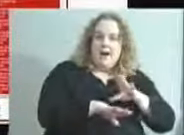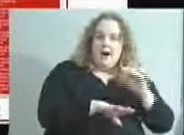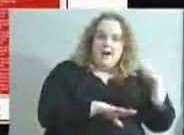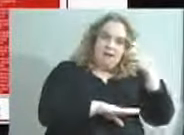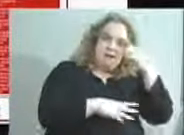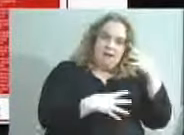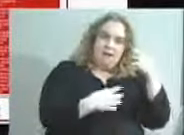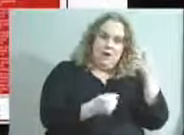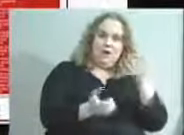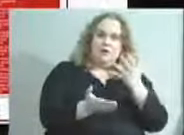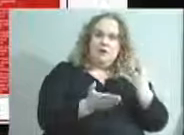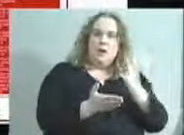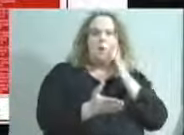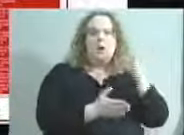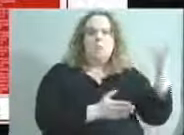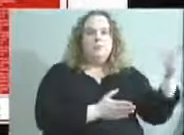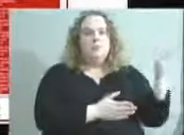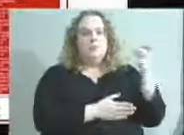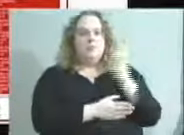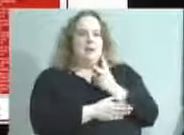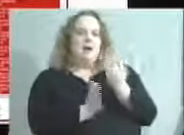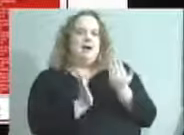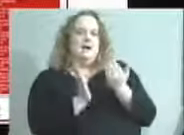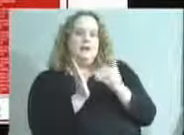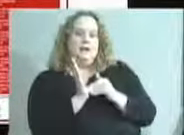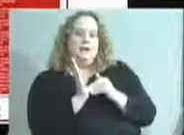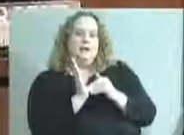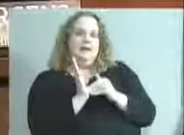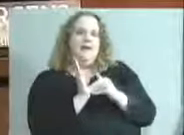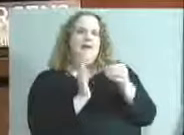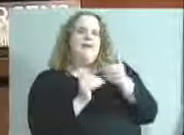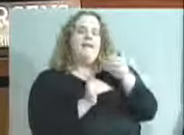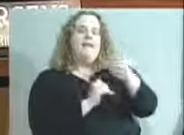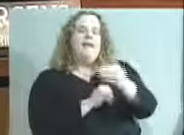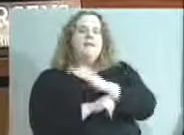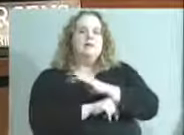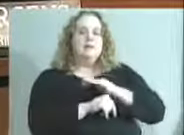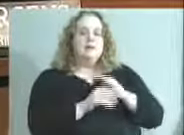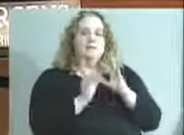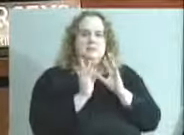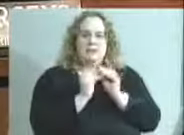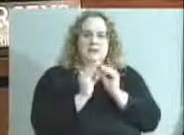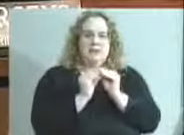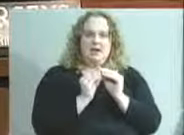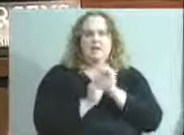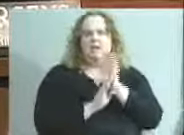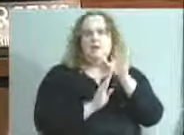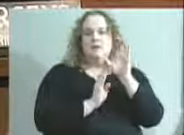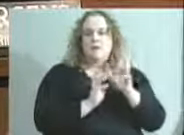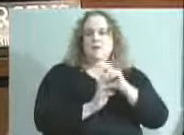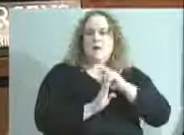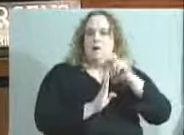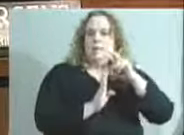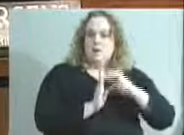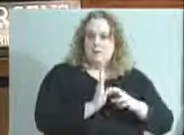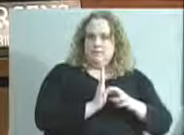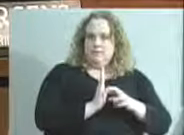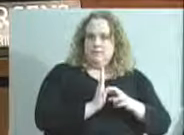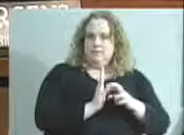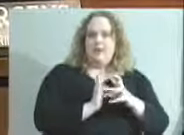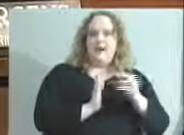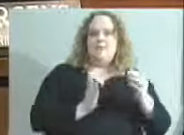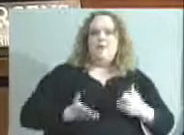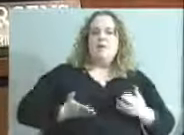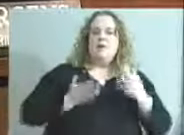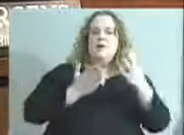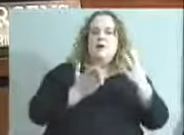and will bring that back at the next board meeting. So this concludes my report and my recommendation for approval of the consent agenda later at